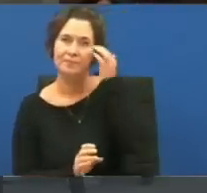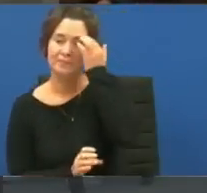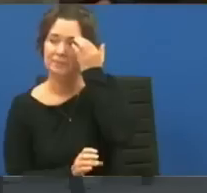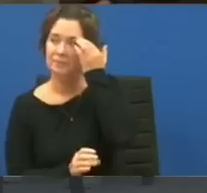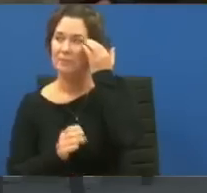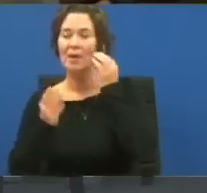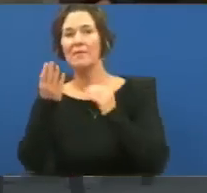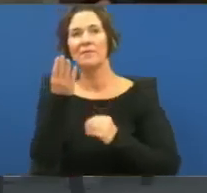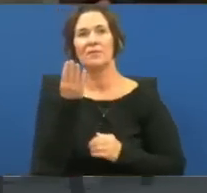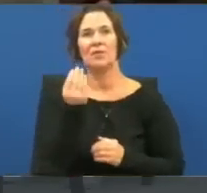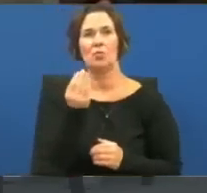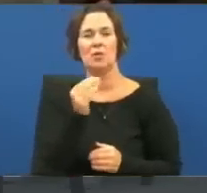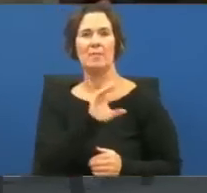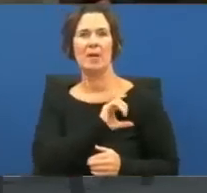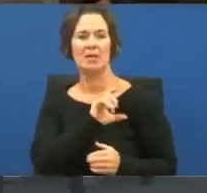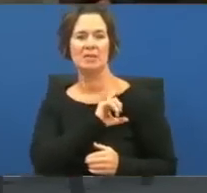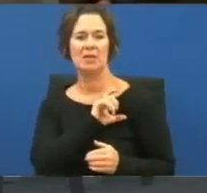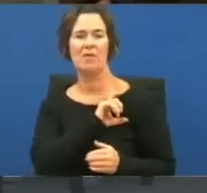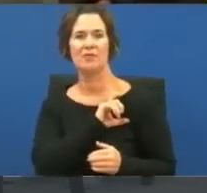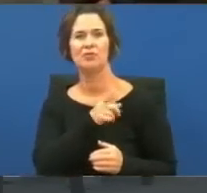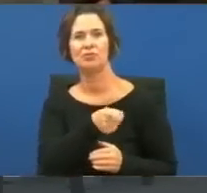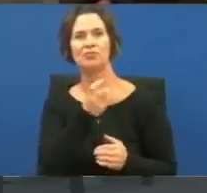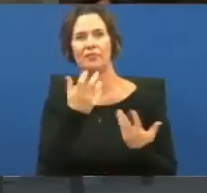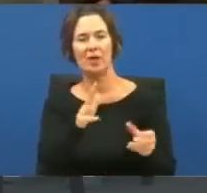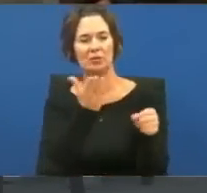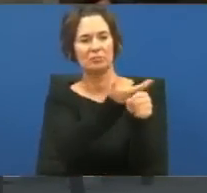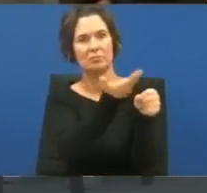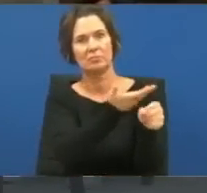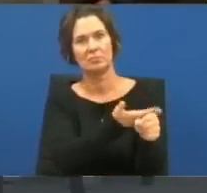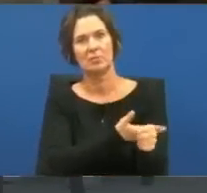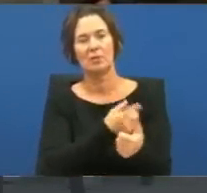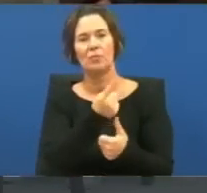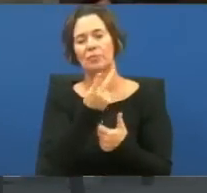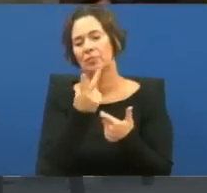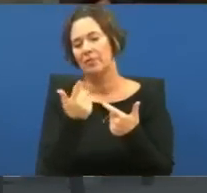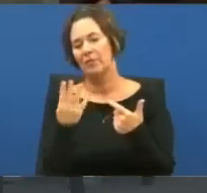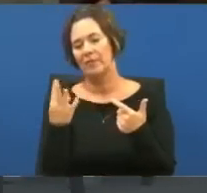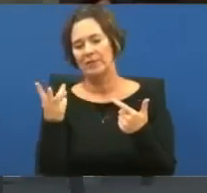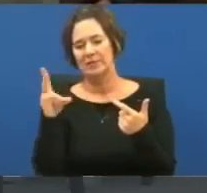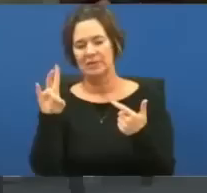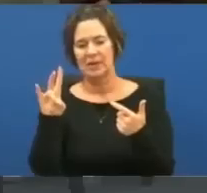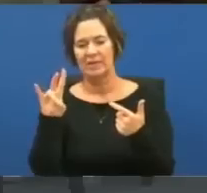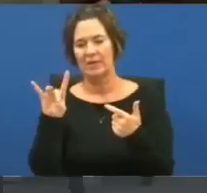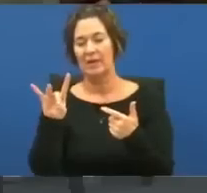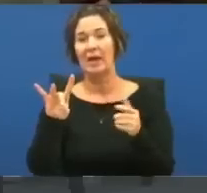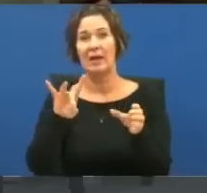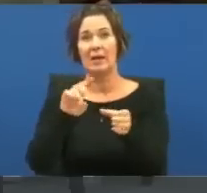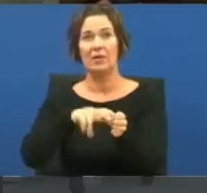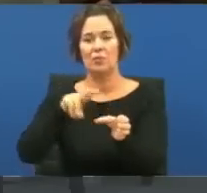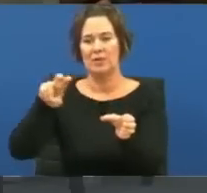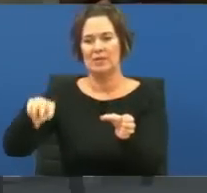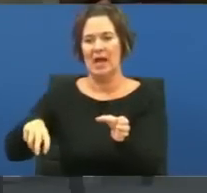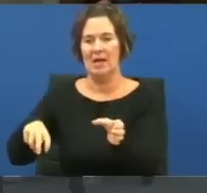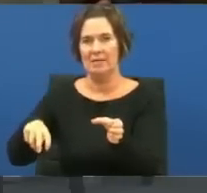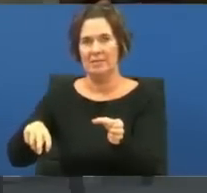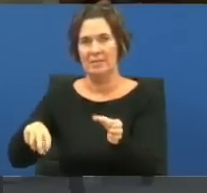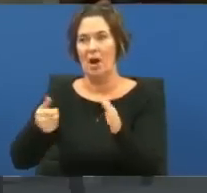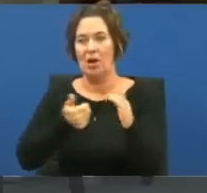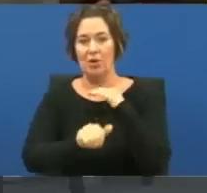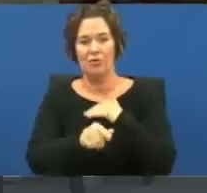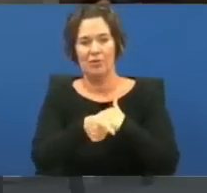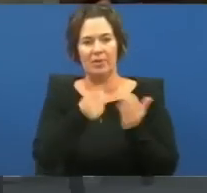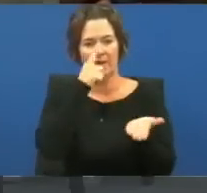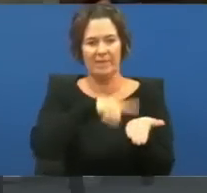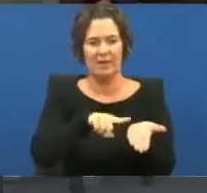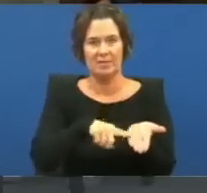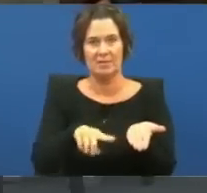Fourteen police officers were terminated. One, two, three, four, five, six, seven, eight resigned under investigation. And then